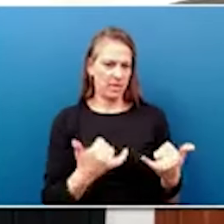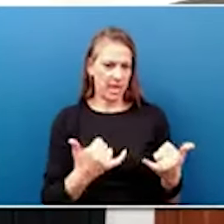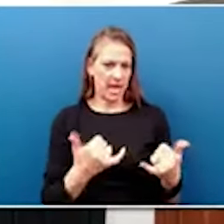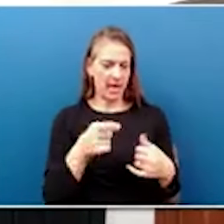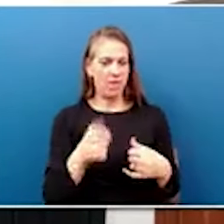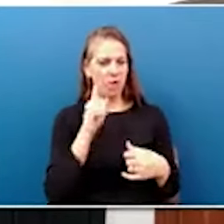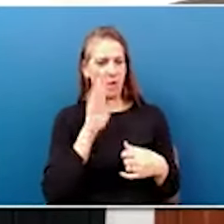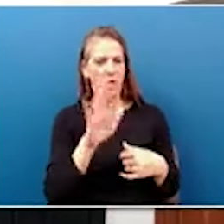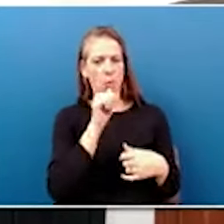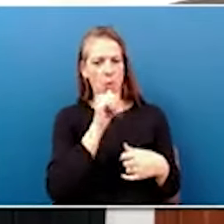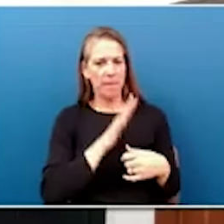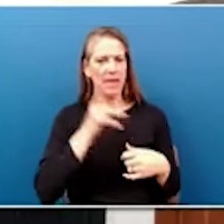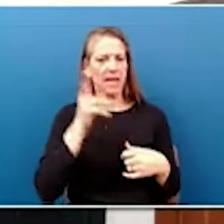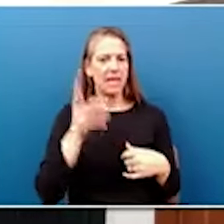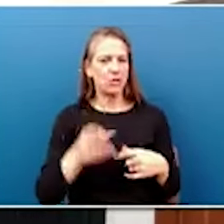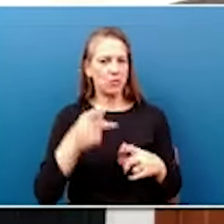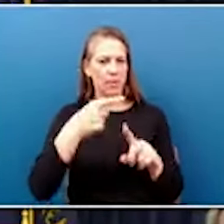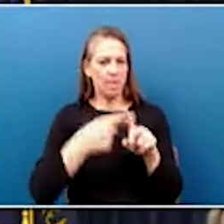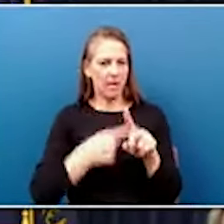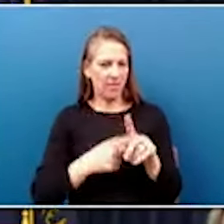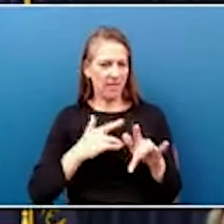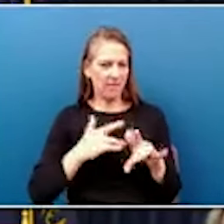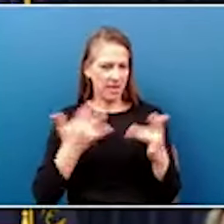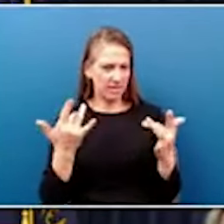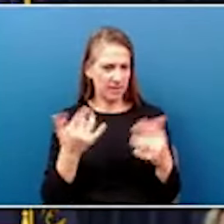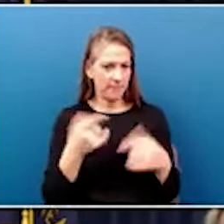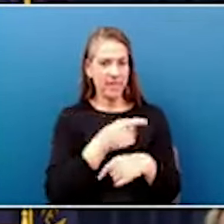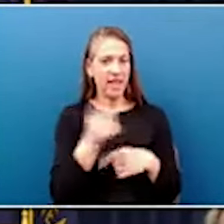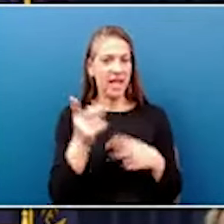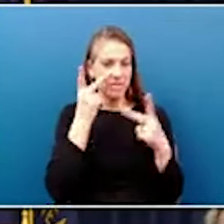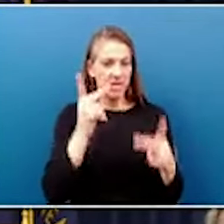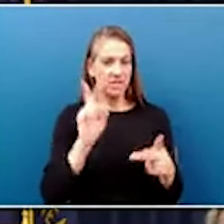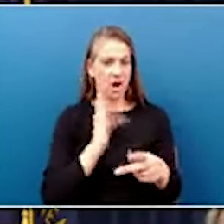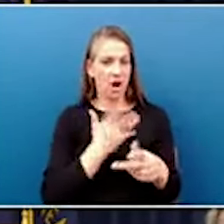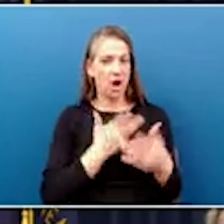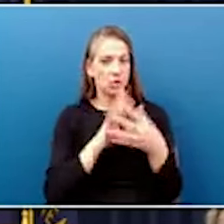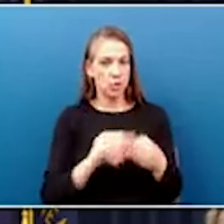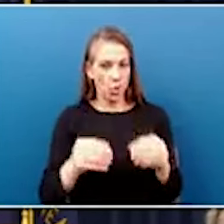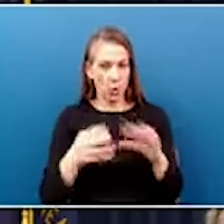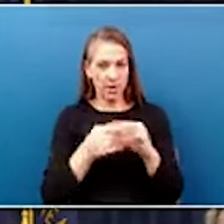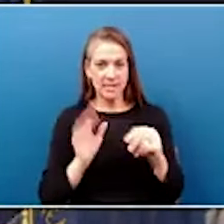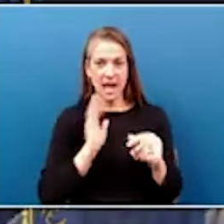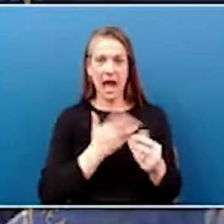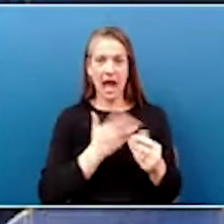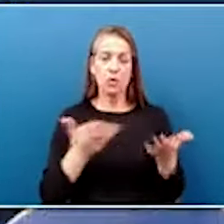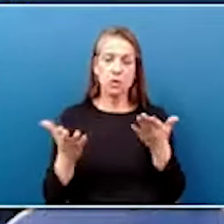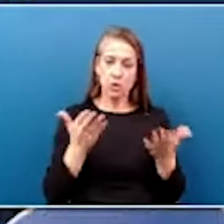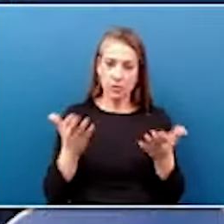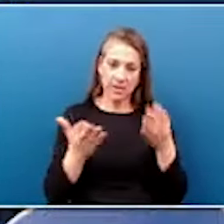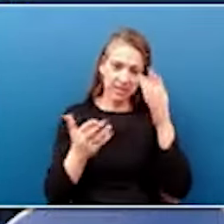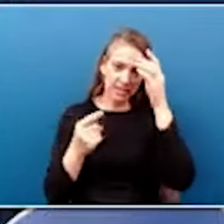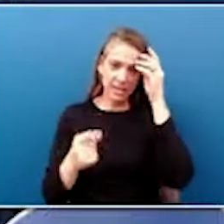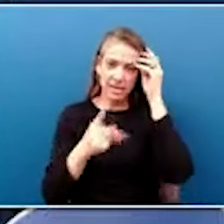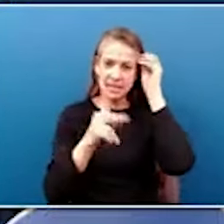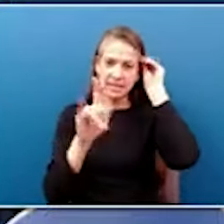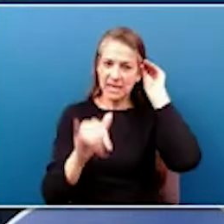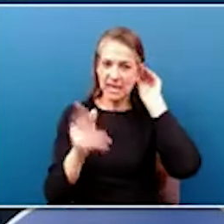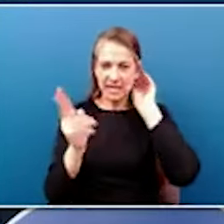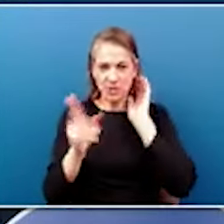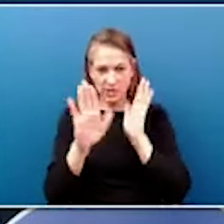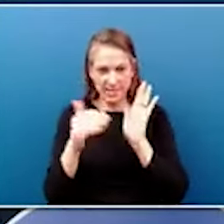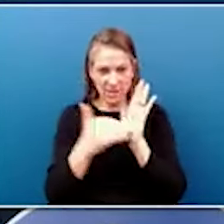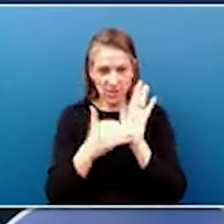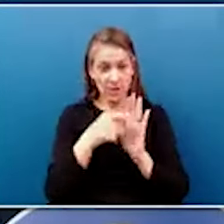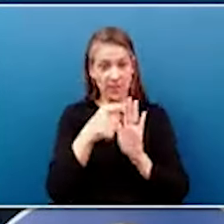Women's History Month event. They visited our stories, our service exhibit at the Kentucky History Center. This exhibit